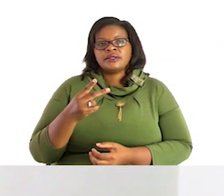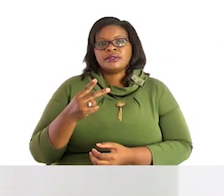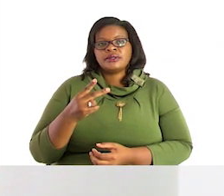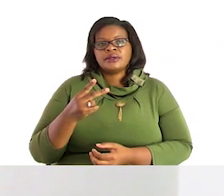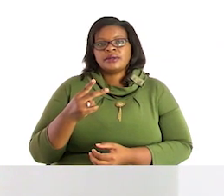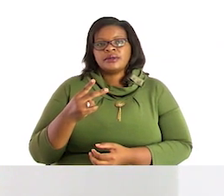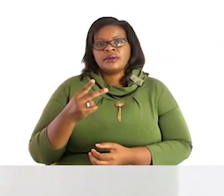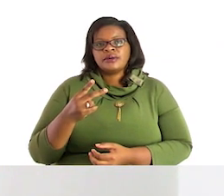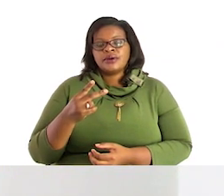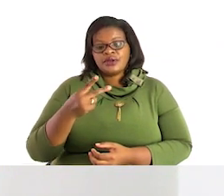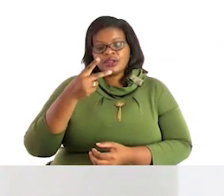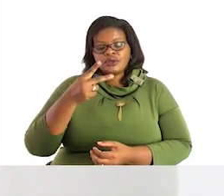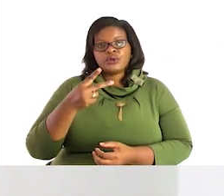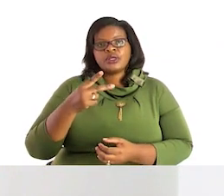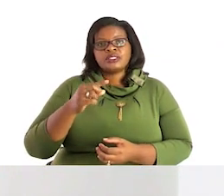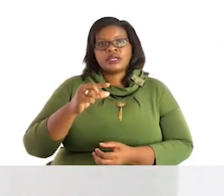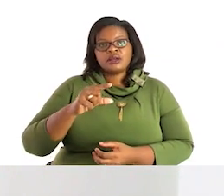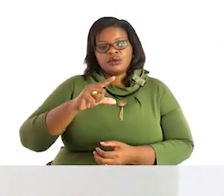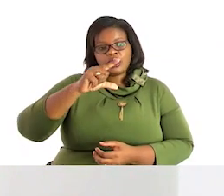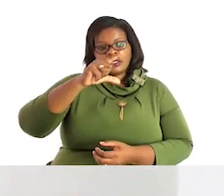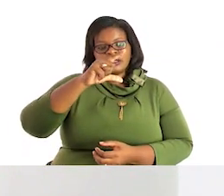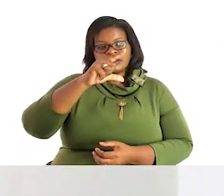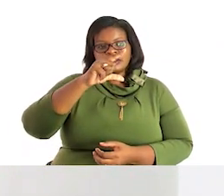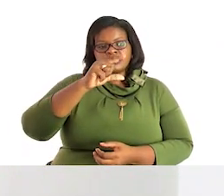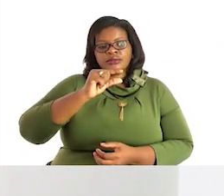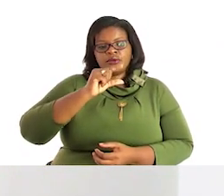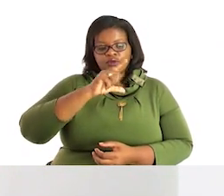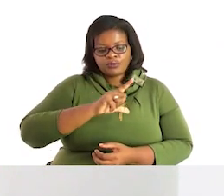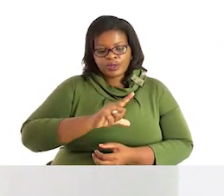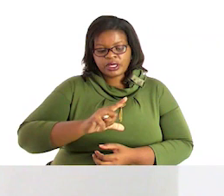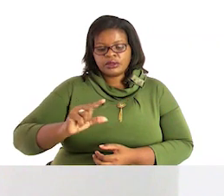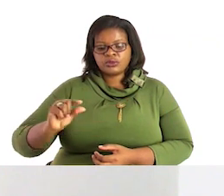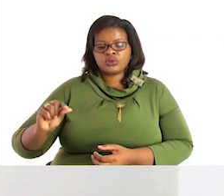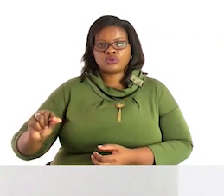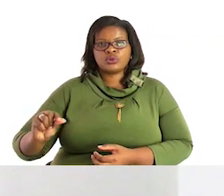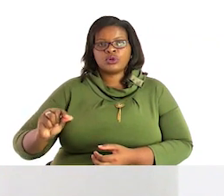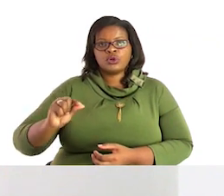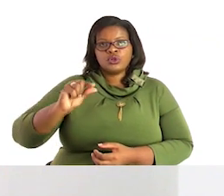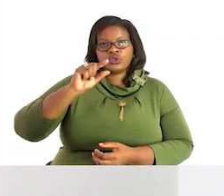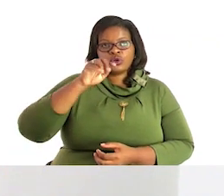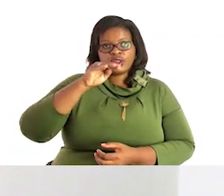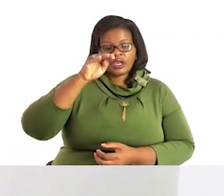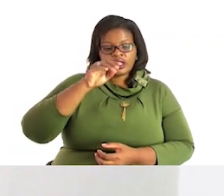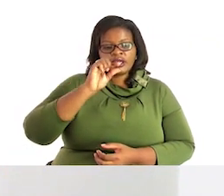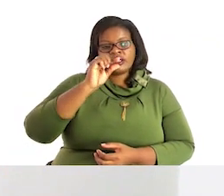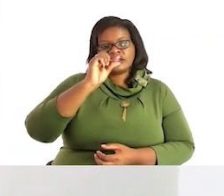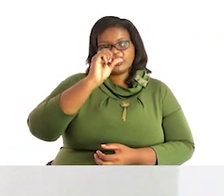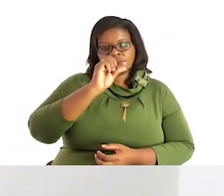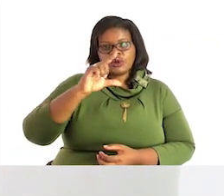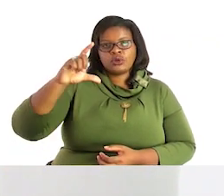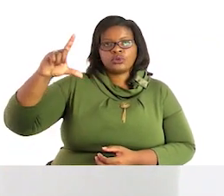of ascending order here we are starting from the biggest to the smallest here we are starting from the smallest to the biggest